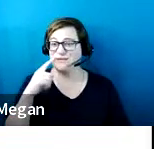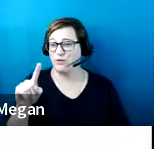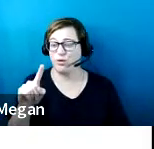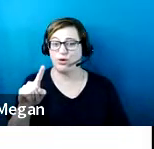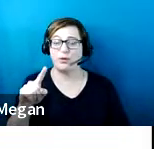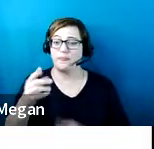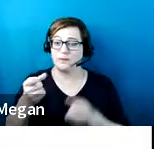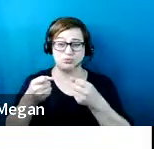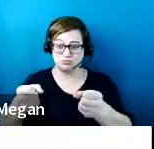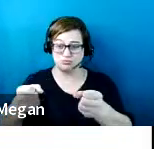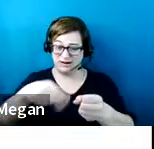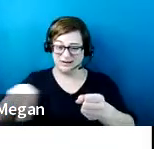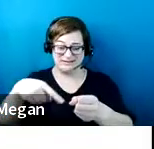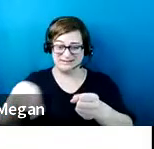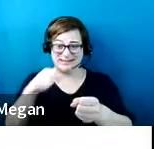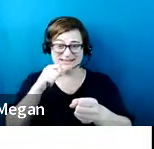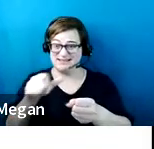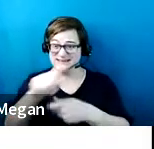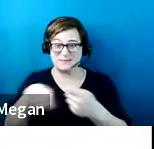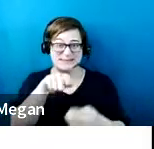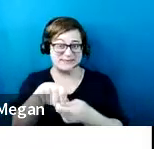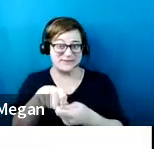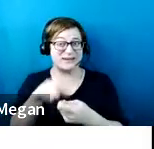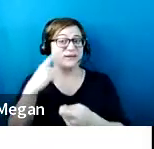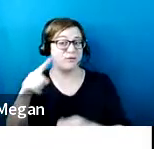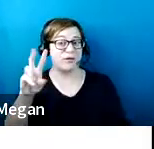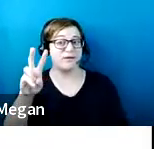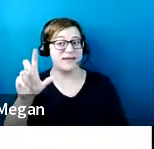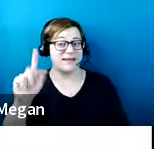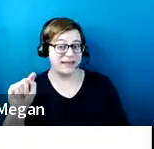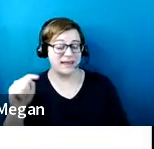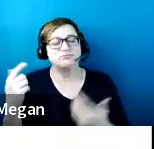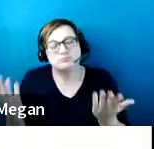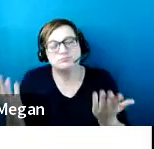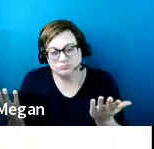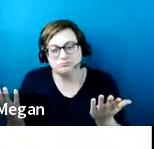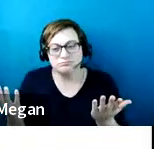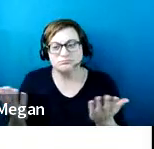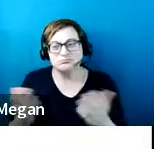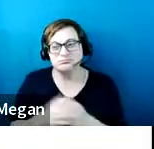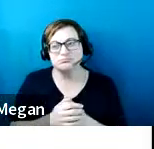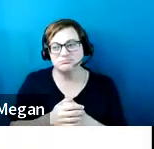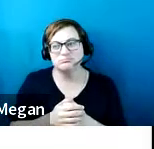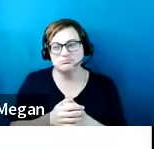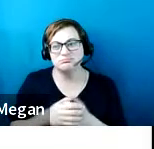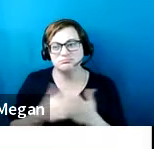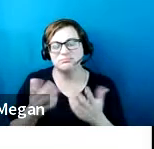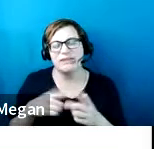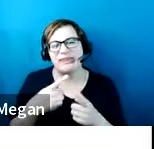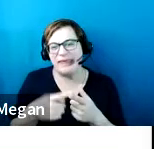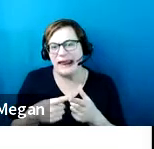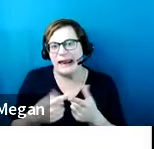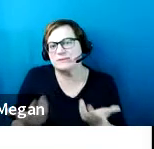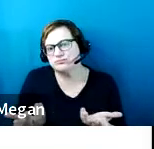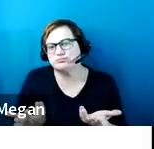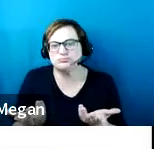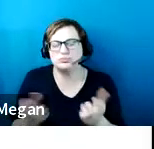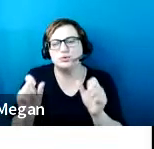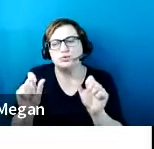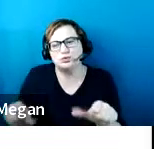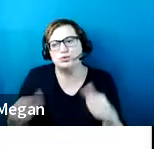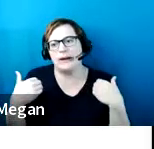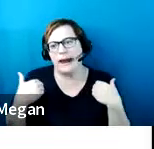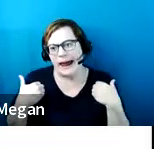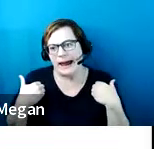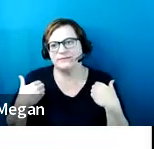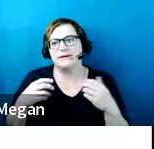parking that is not designated for valet parking, then and only then can you only have a